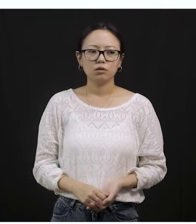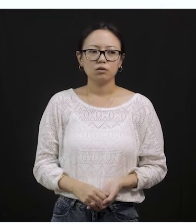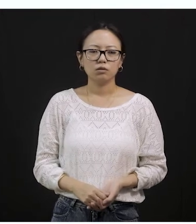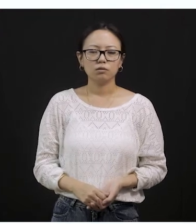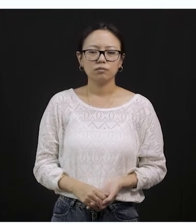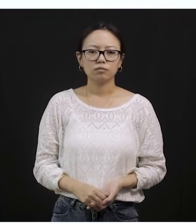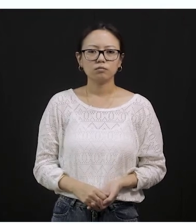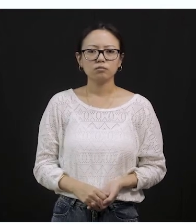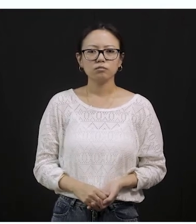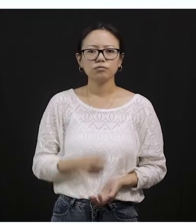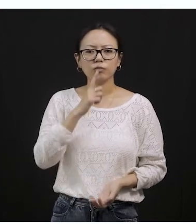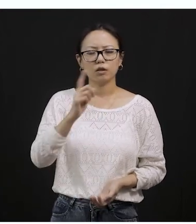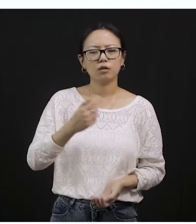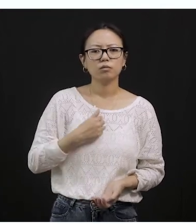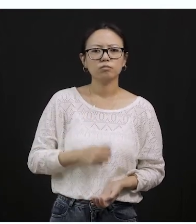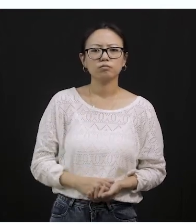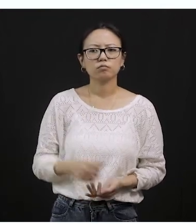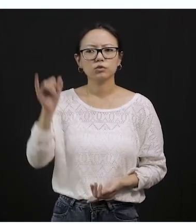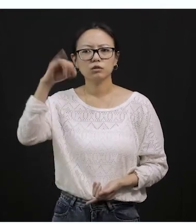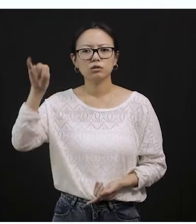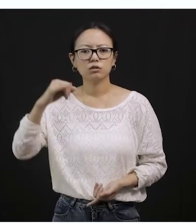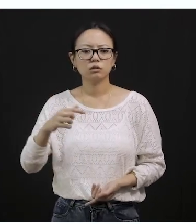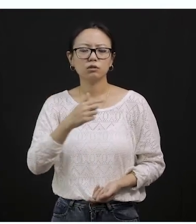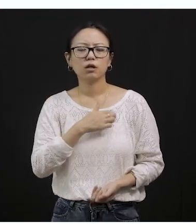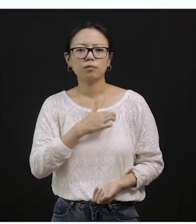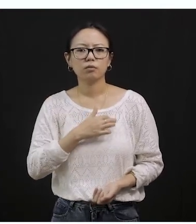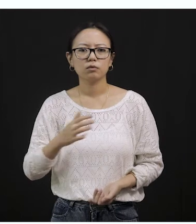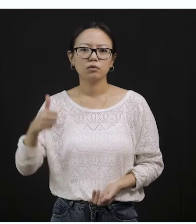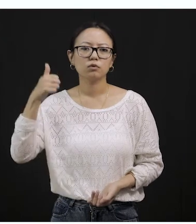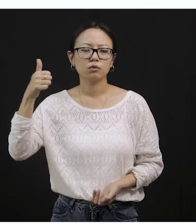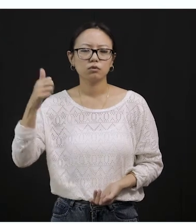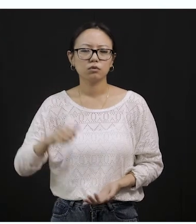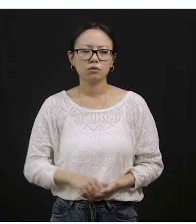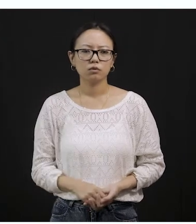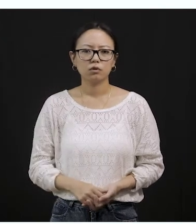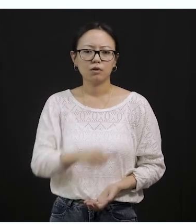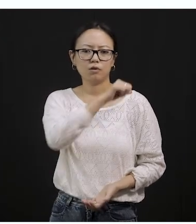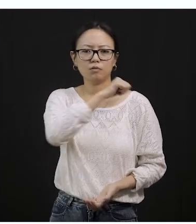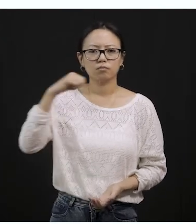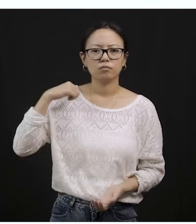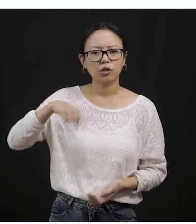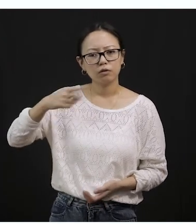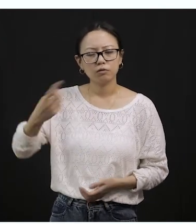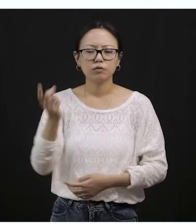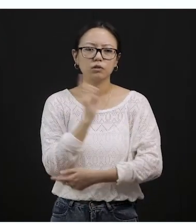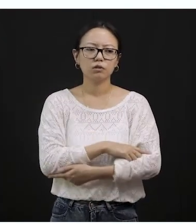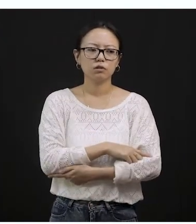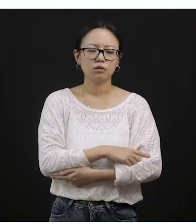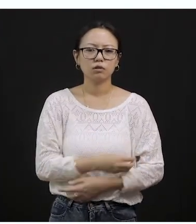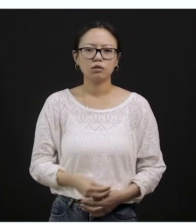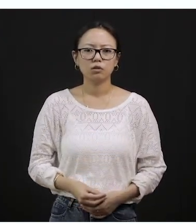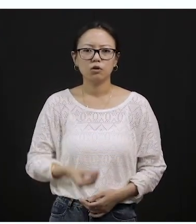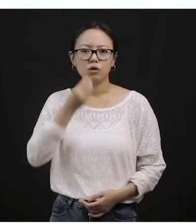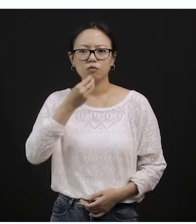Right? So you have to tell me six good habits that we have already discussed. So it is about taking shower every day, you know,